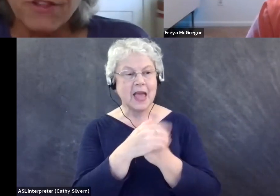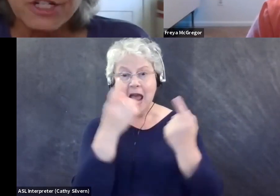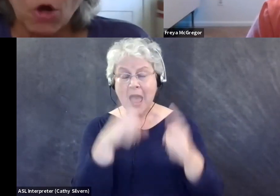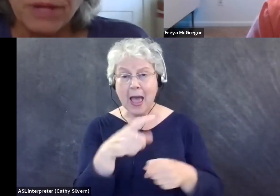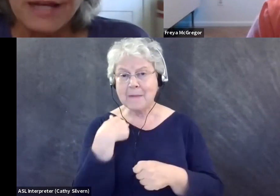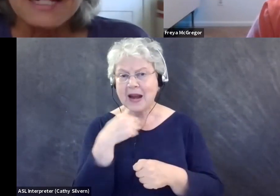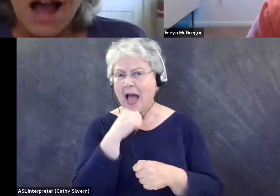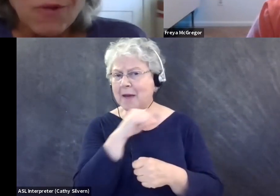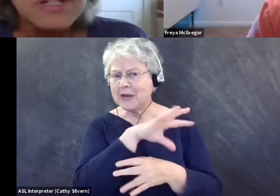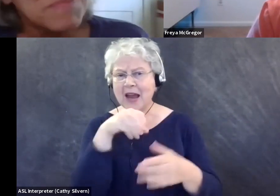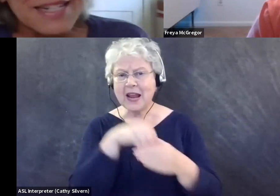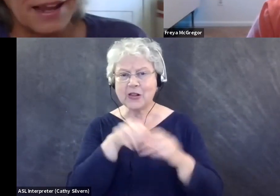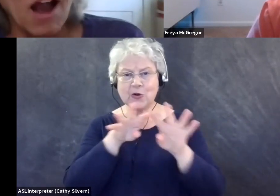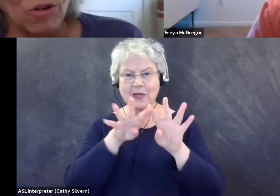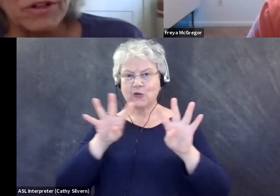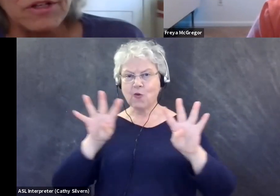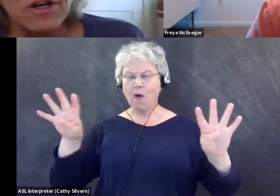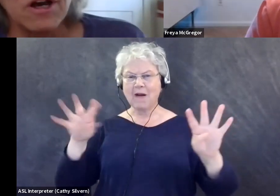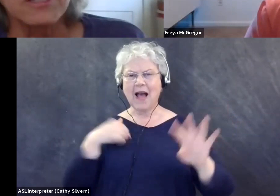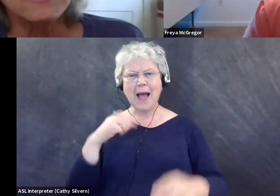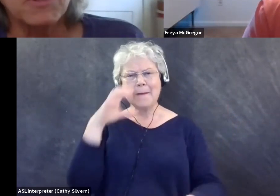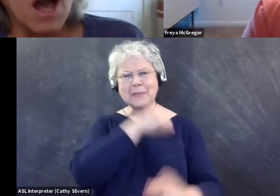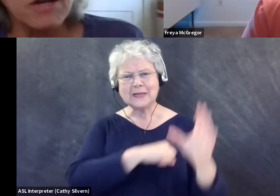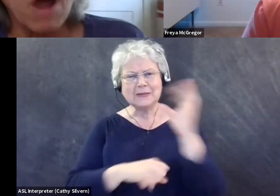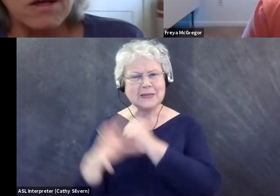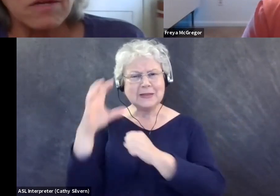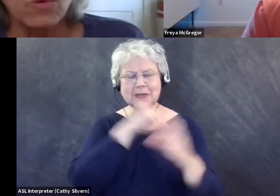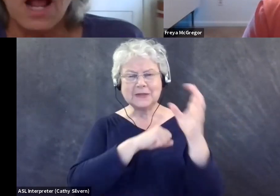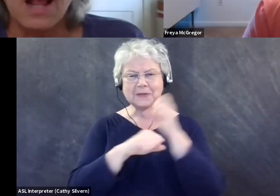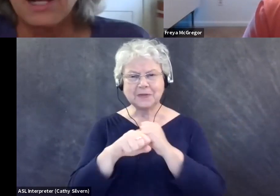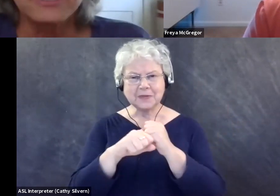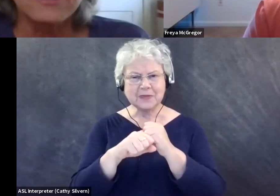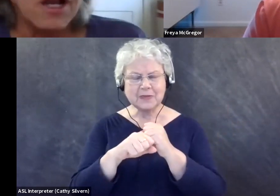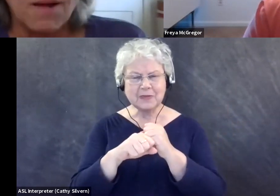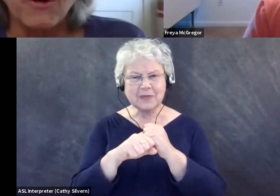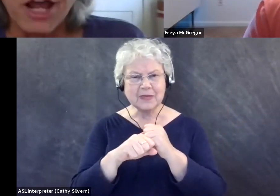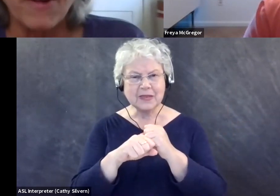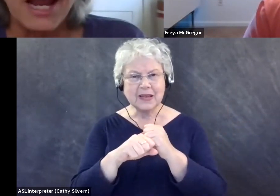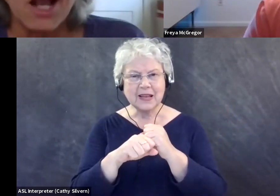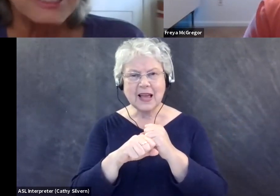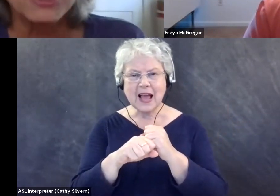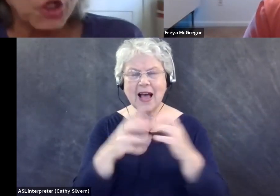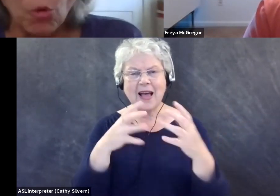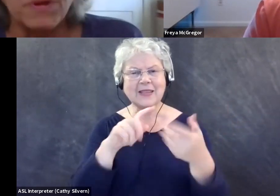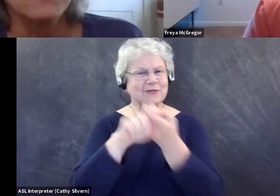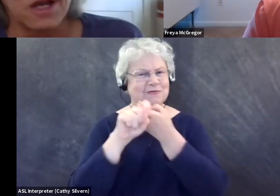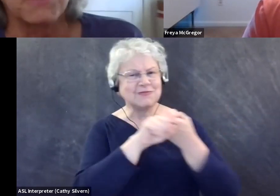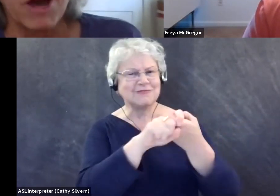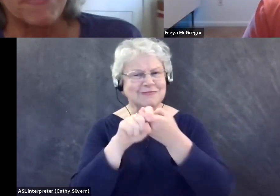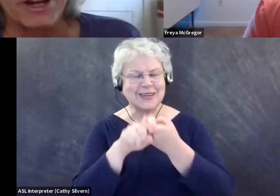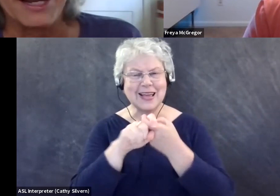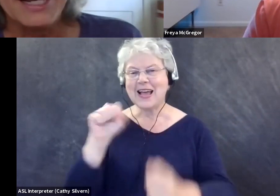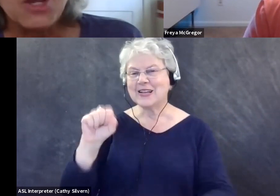able to be part of the scope line is I was missing out on some camaraderie. I call it scope